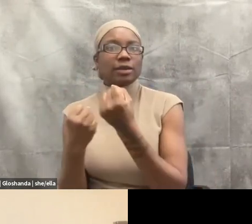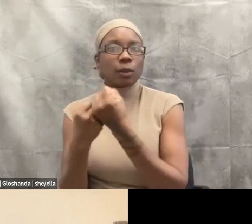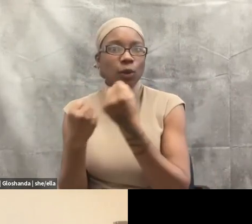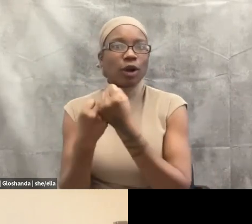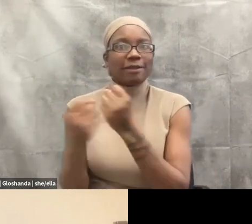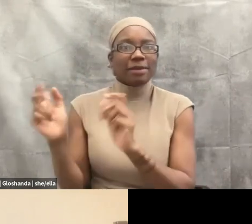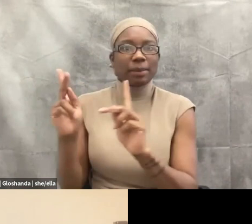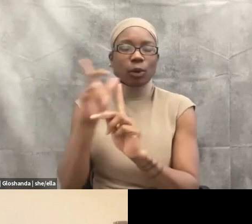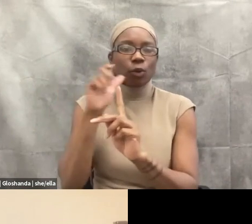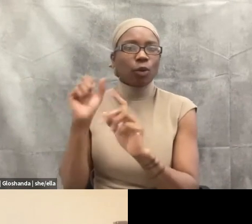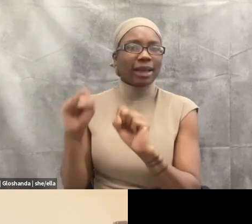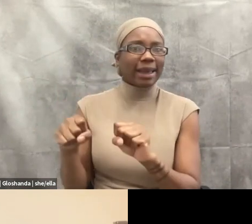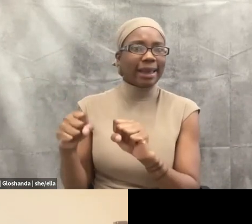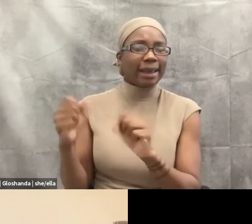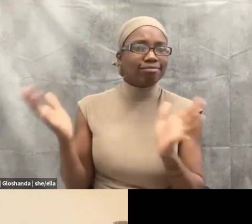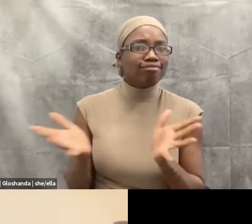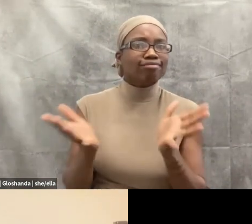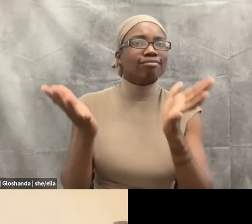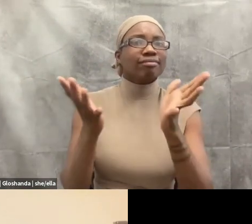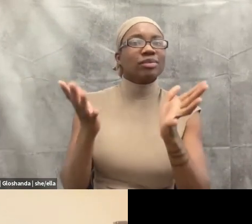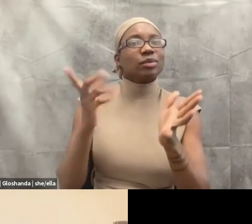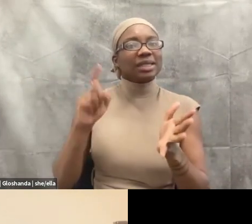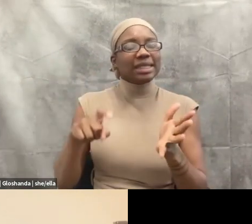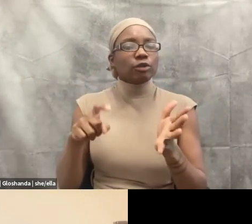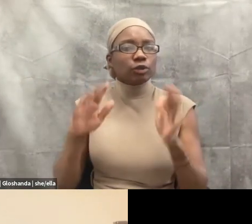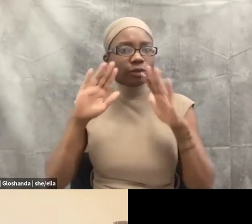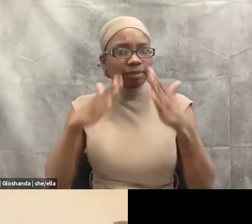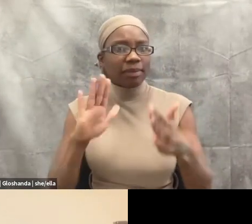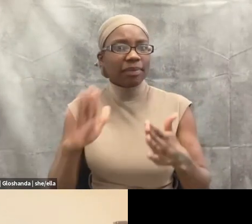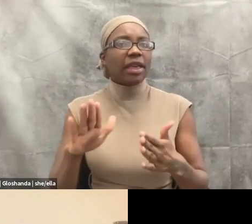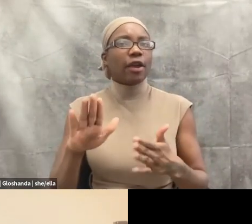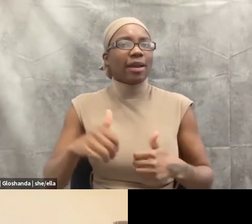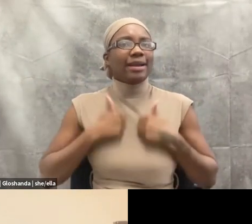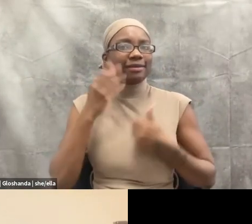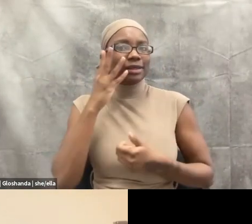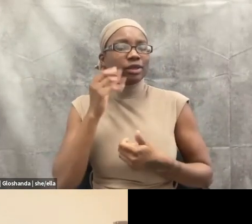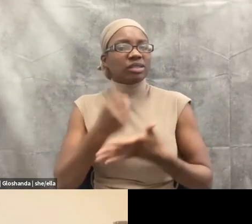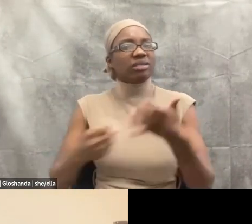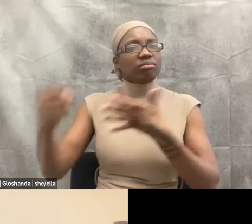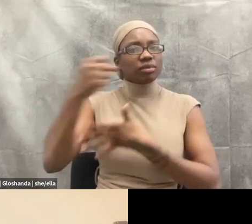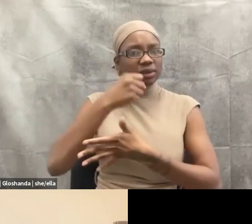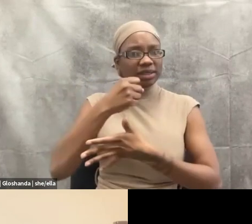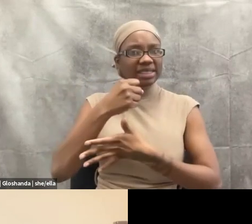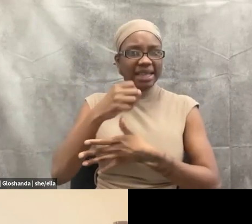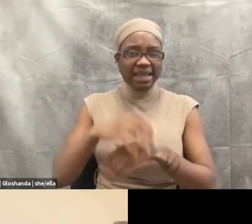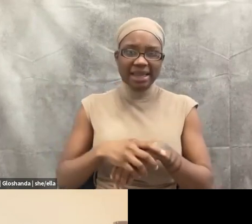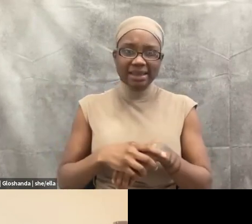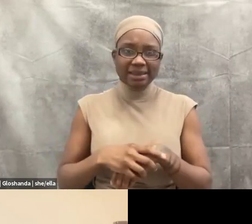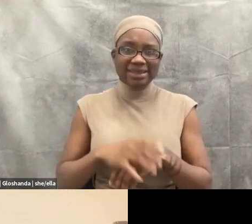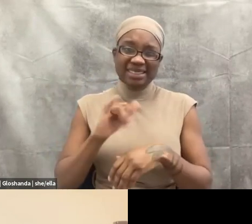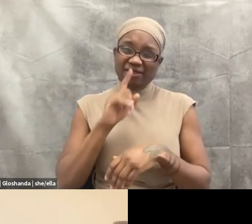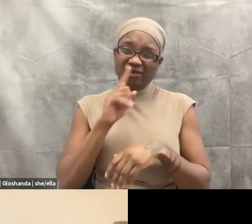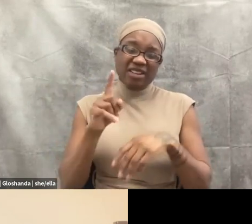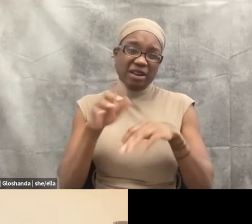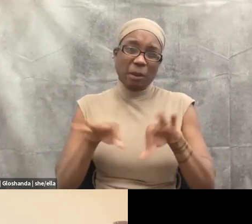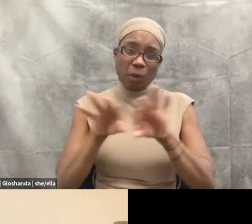I saw that someone said to define the last two isms and I don't know what the last two isms were